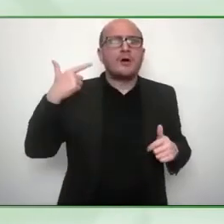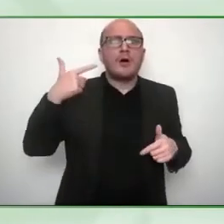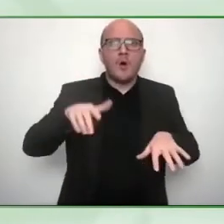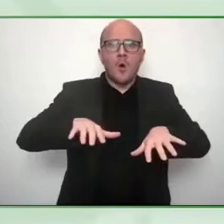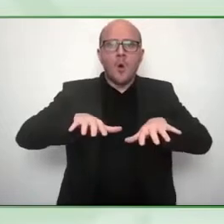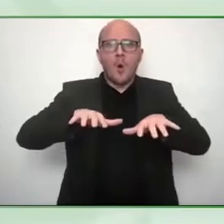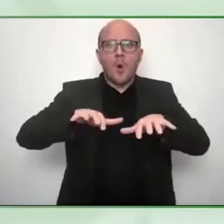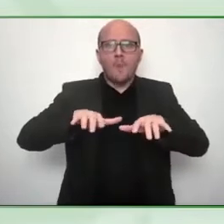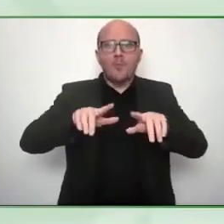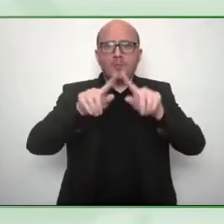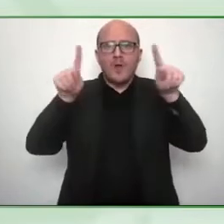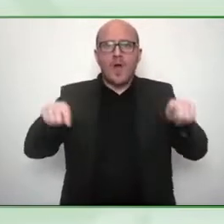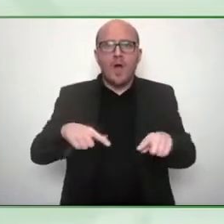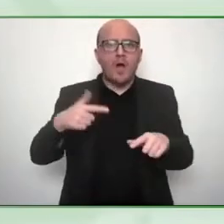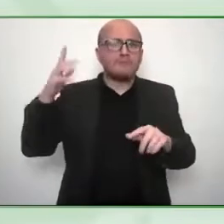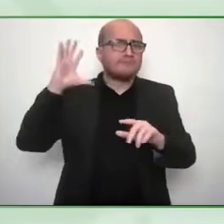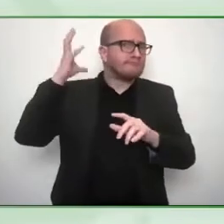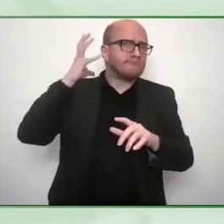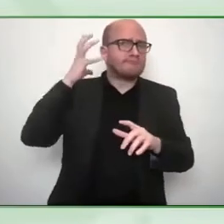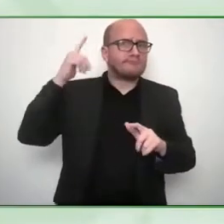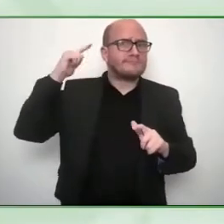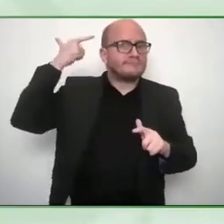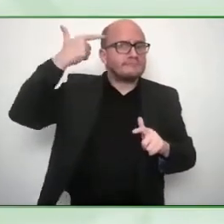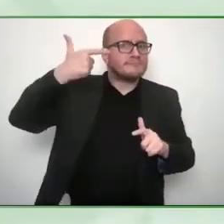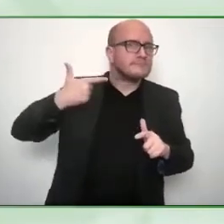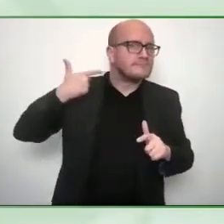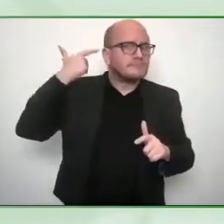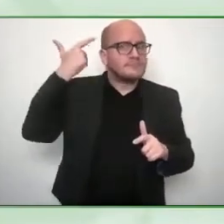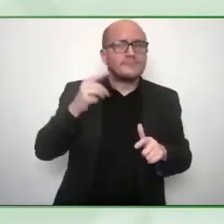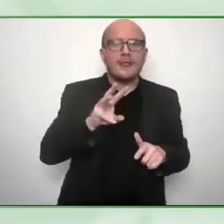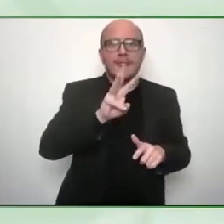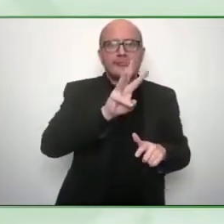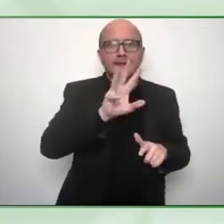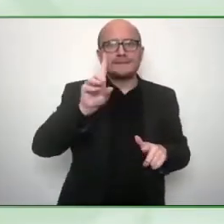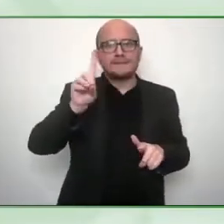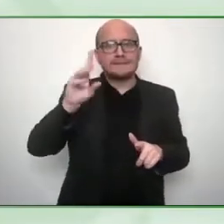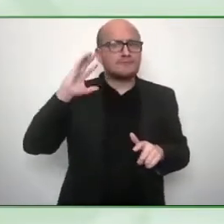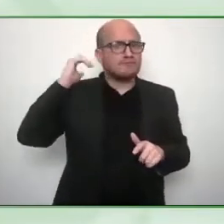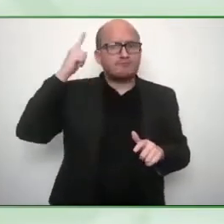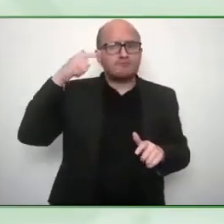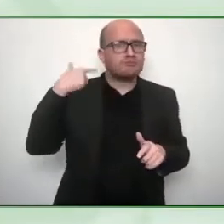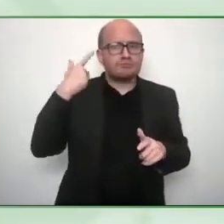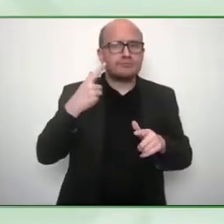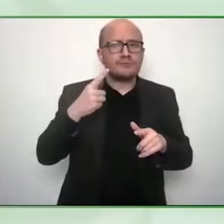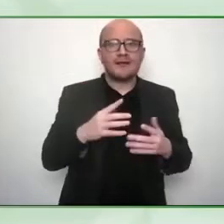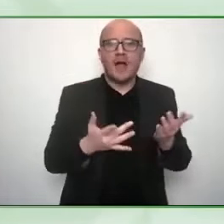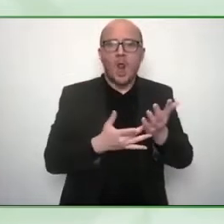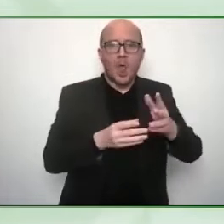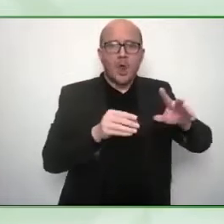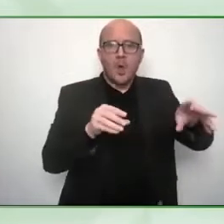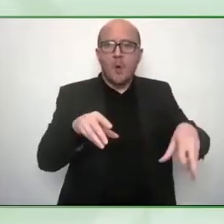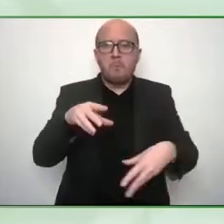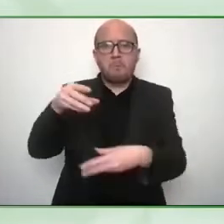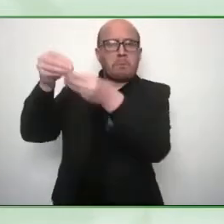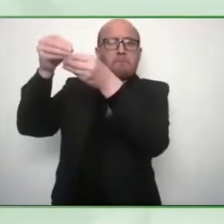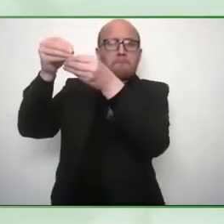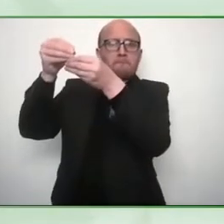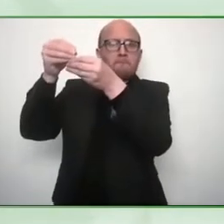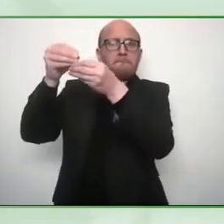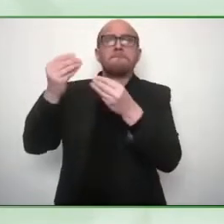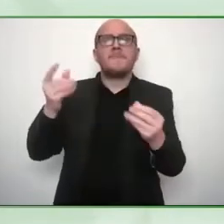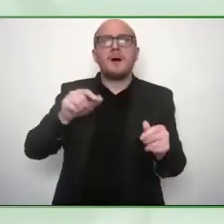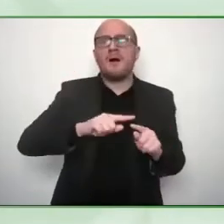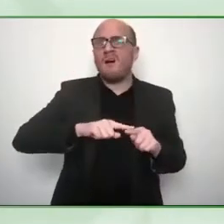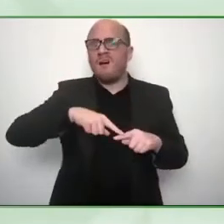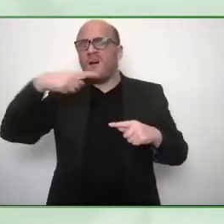ear scanner and then that is uploaded into a cloud where cad modelers can exist wherever it